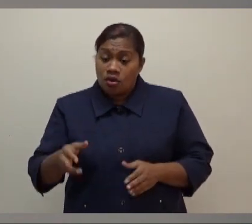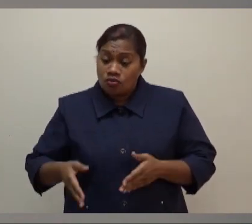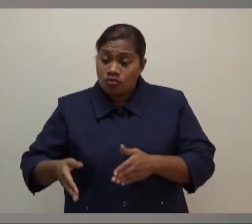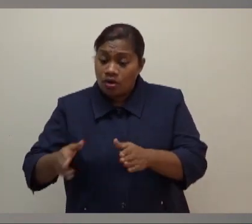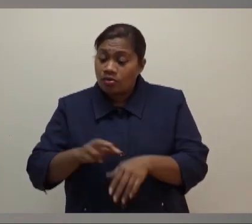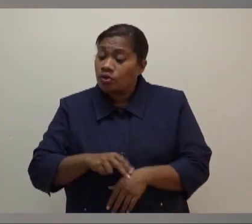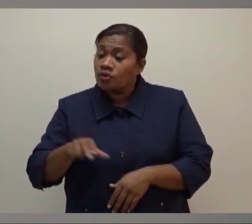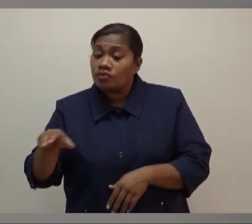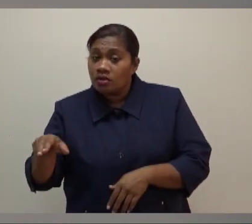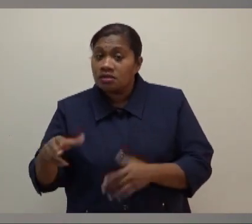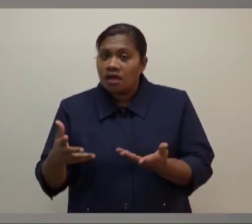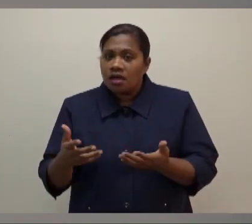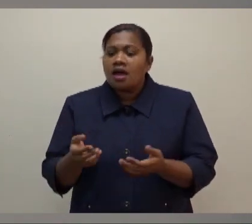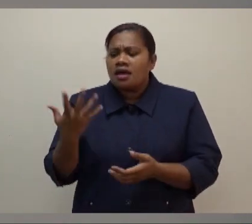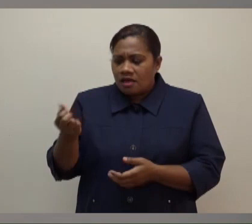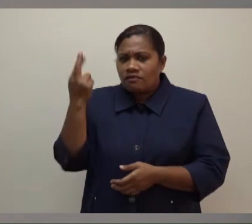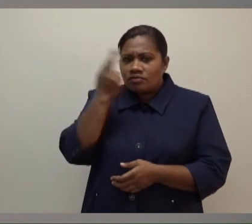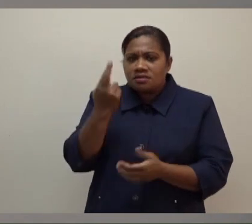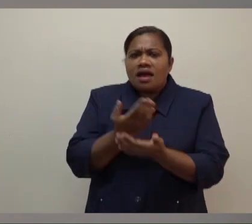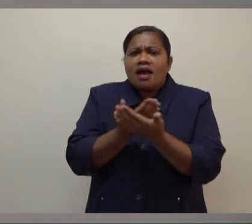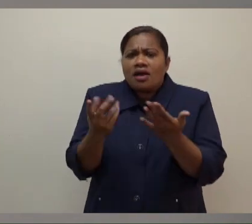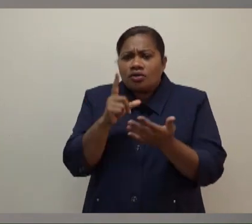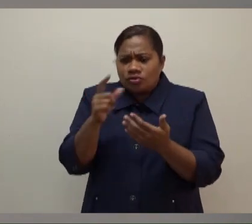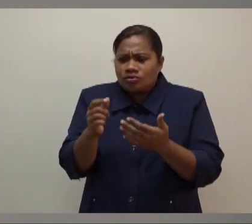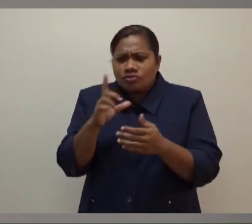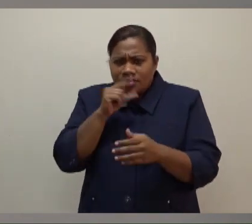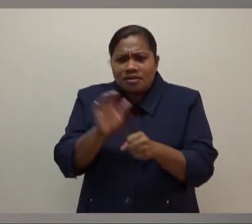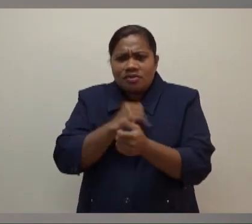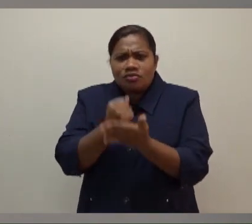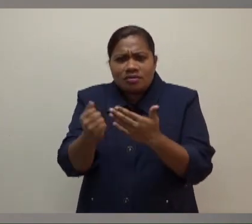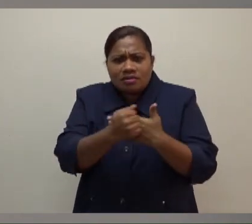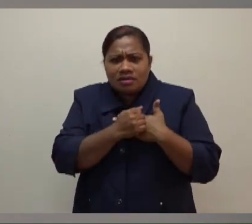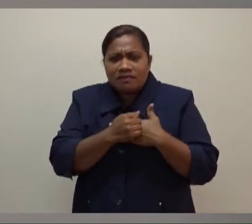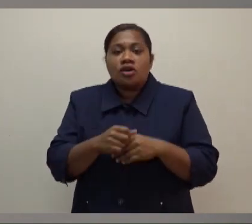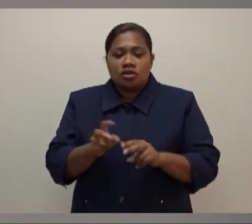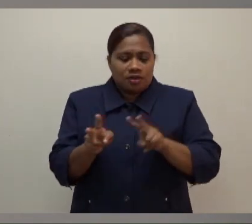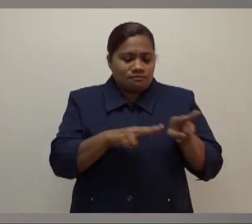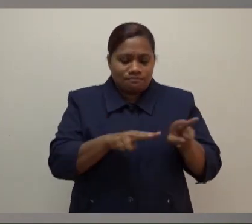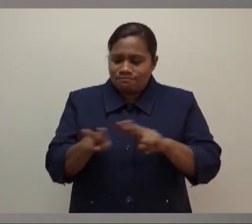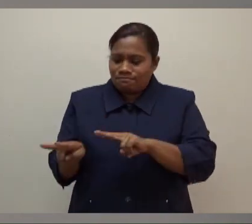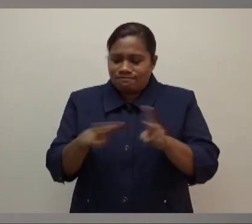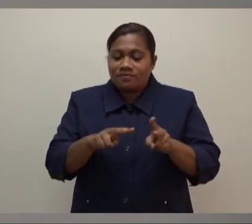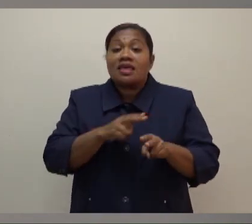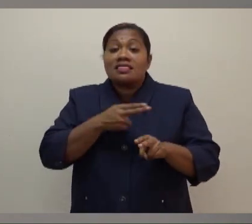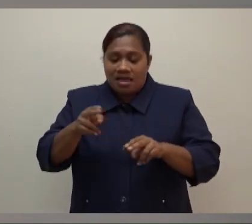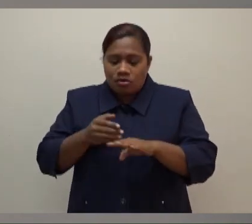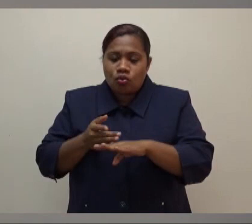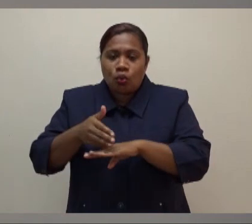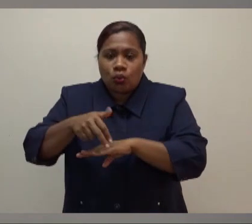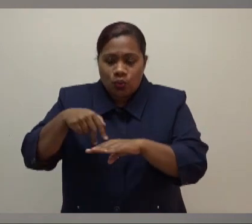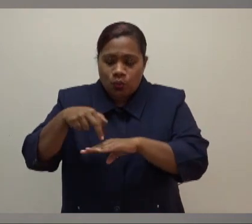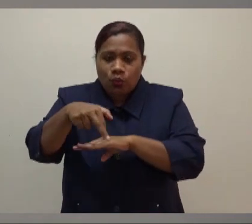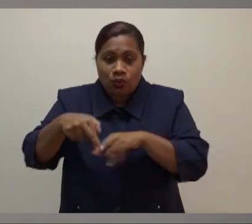mitigate that risk is by looking left and right, making sure there's no traffic when you cross the road. So, that's what it's all about. It's about